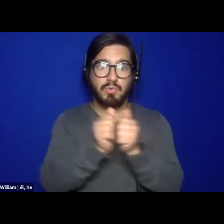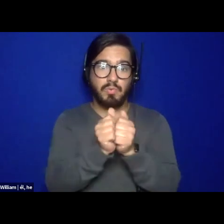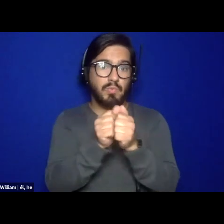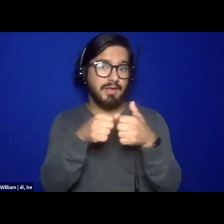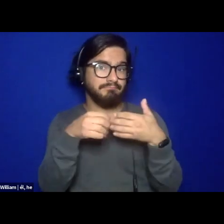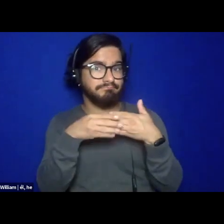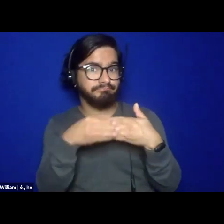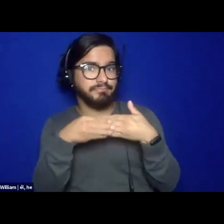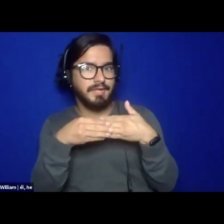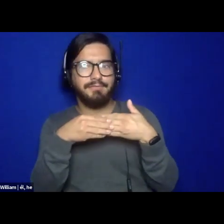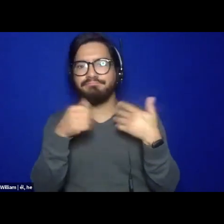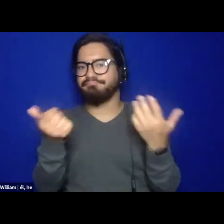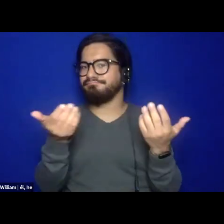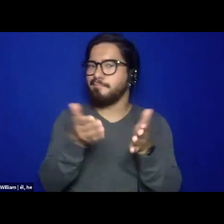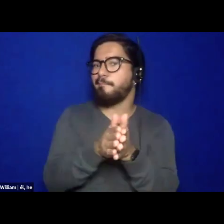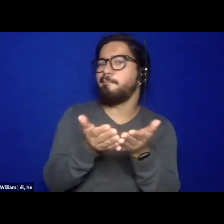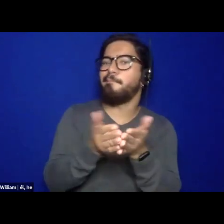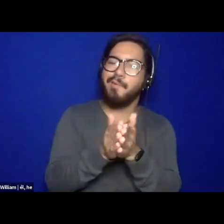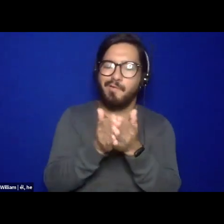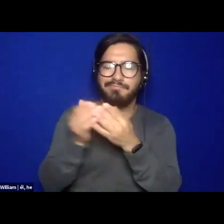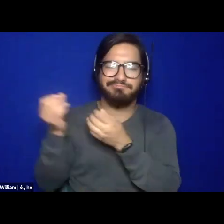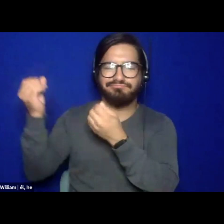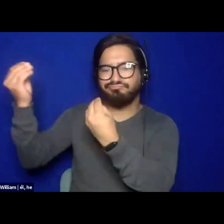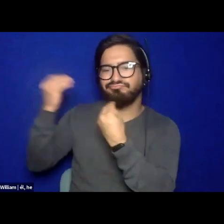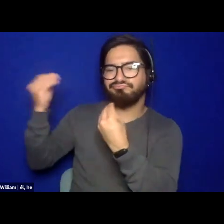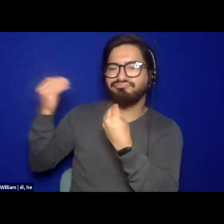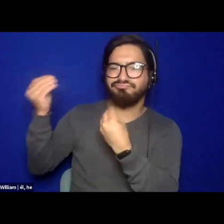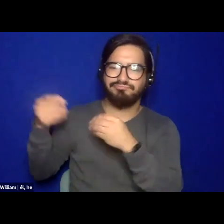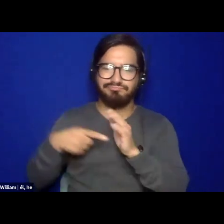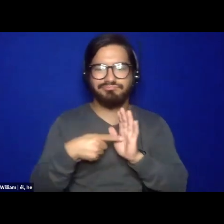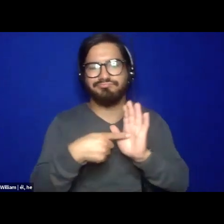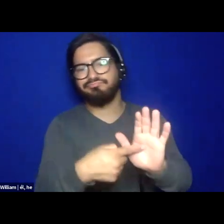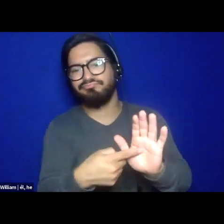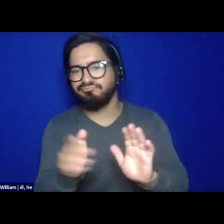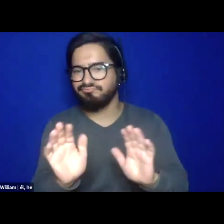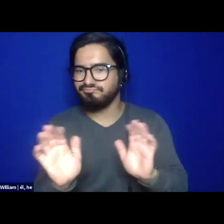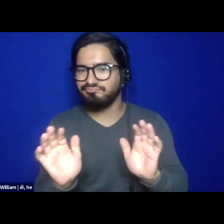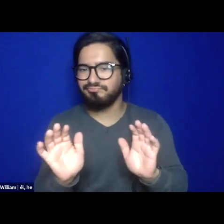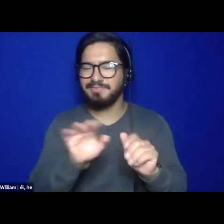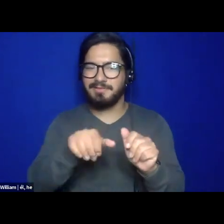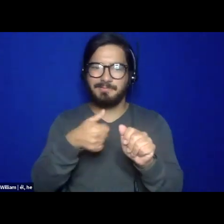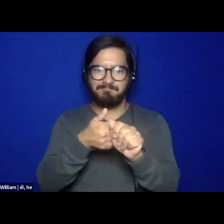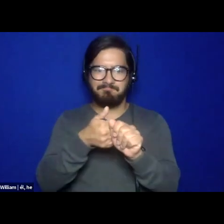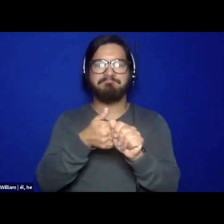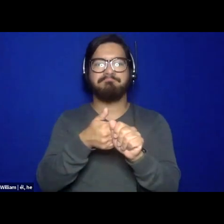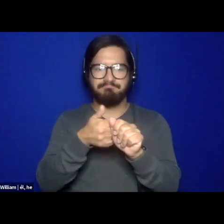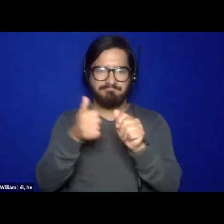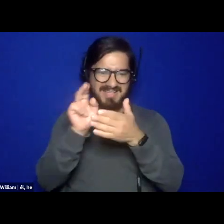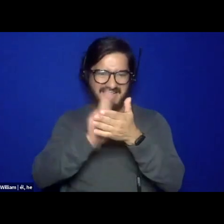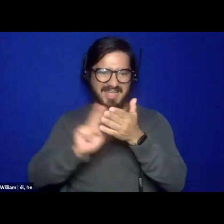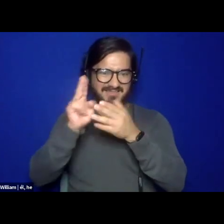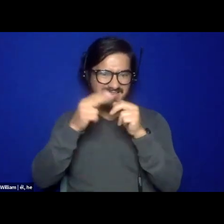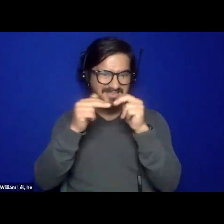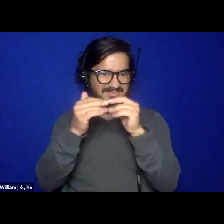stuff, not with the stuff that they, they, they taught us behind those, um, behind those bricks and mortar and that higher